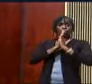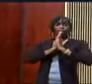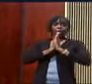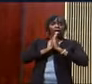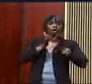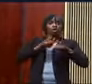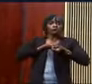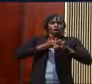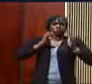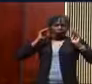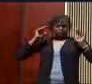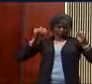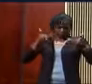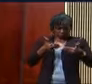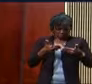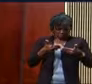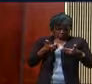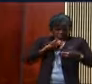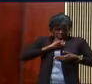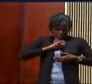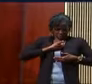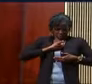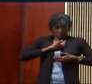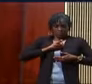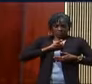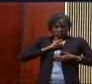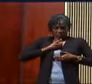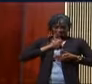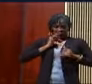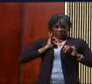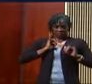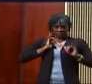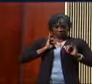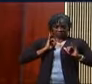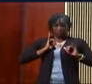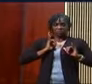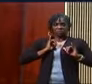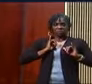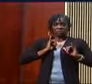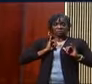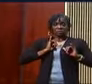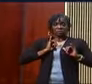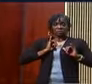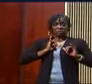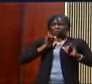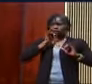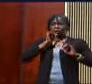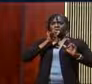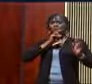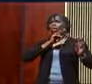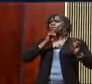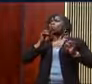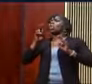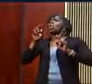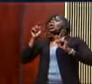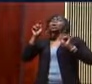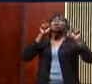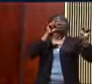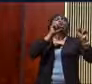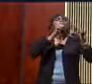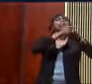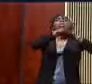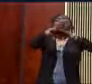because if you're not careful, you'll spend your life looking around you instead of within you.